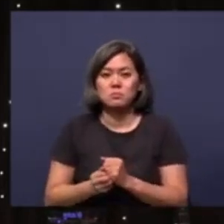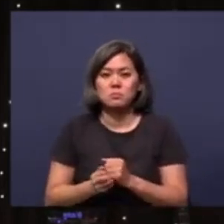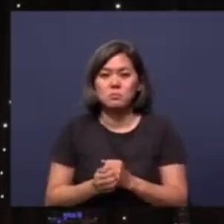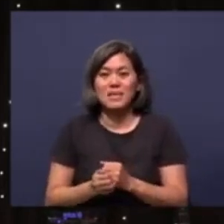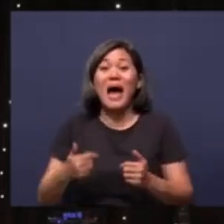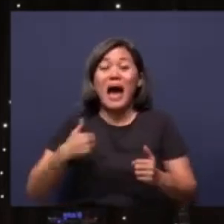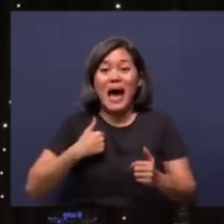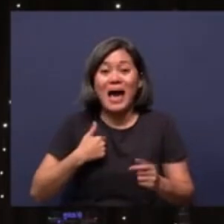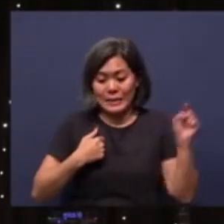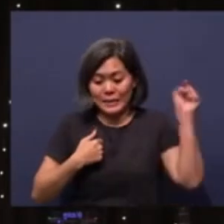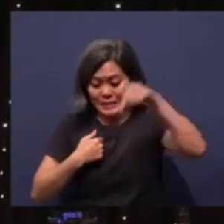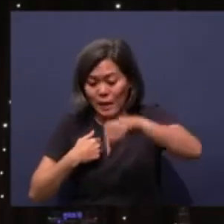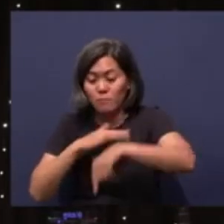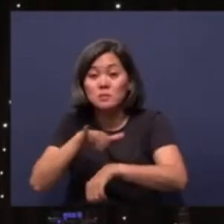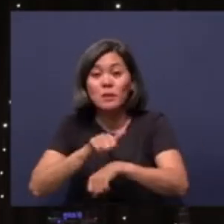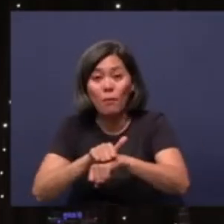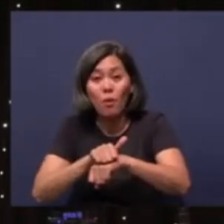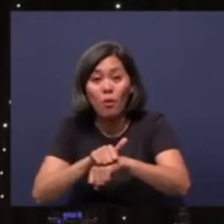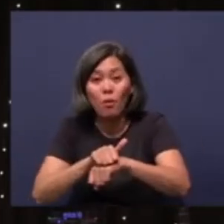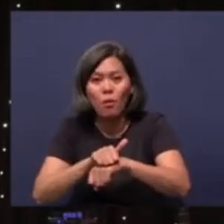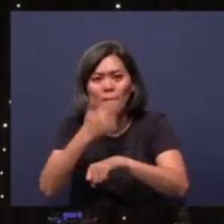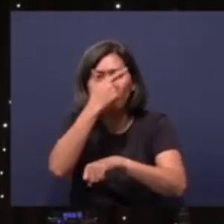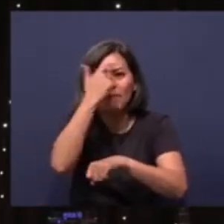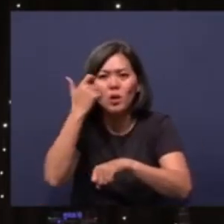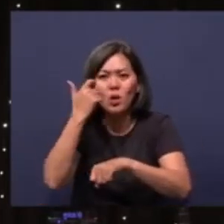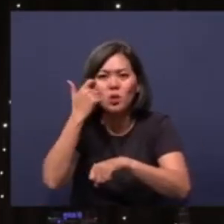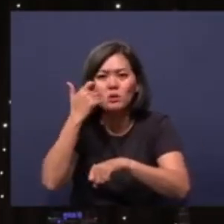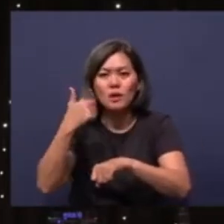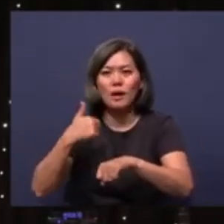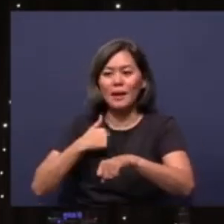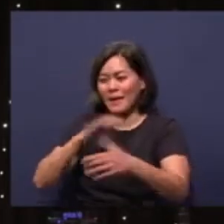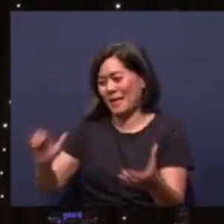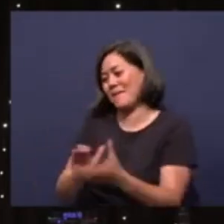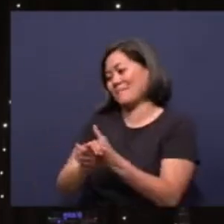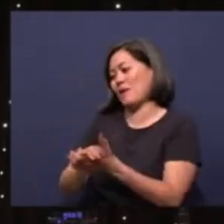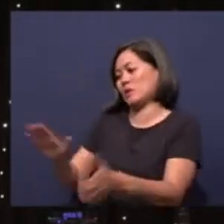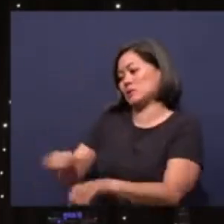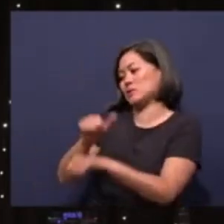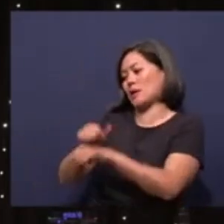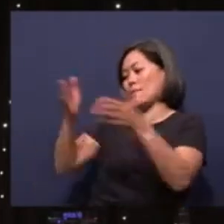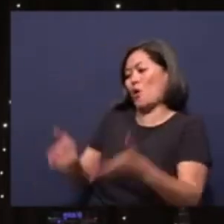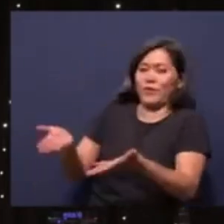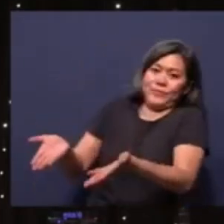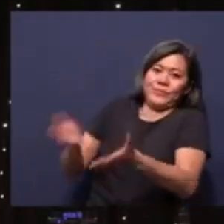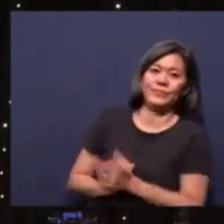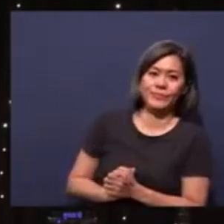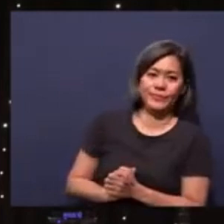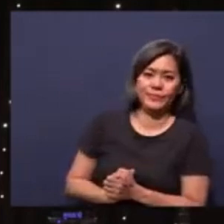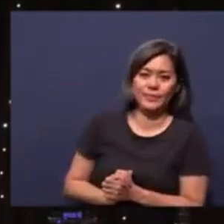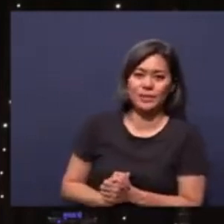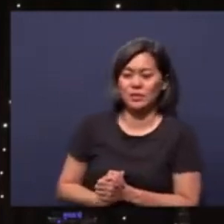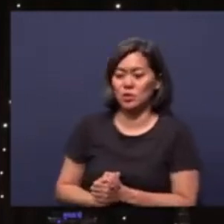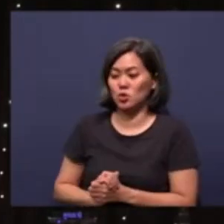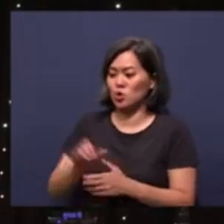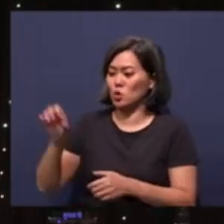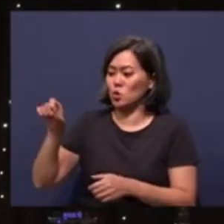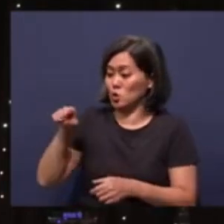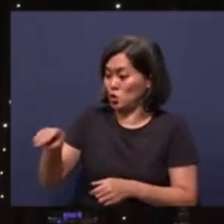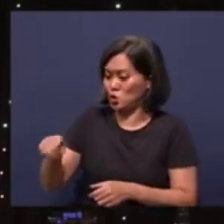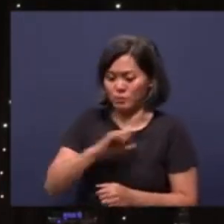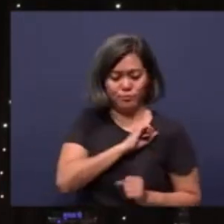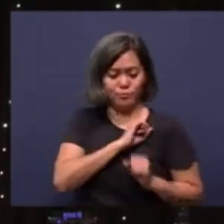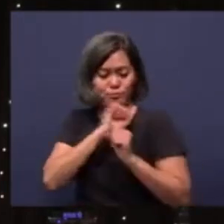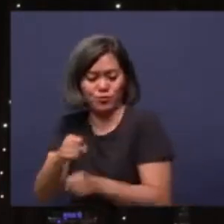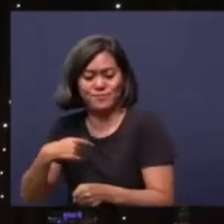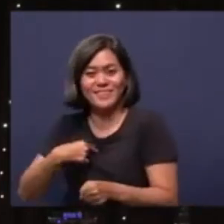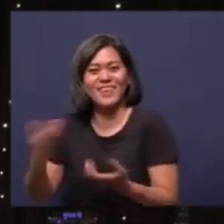So came to Singapore because I'm married to a Singaporean. So she pulled me here, so I